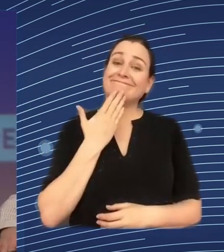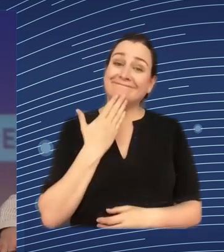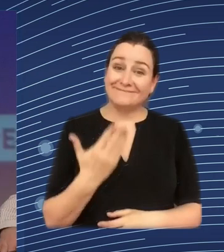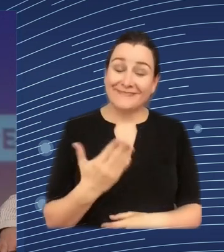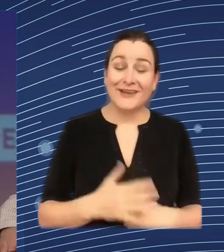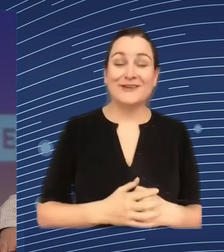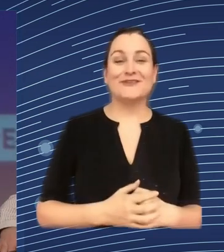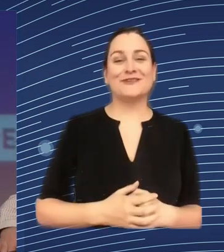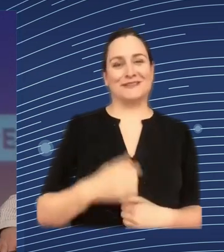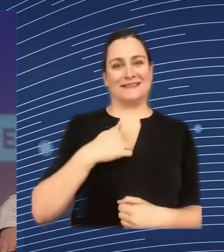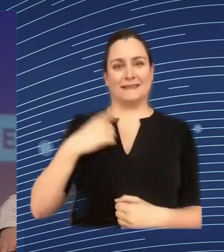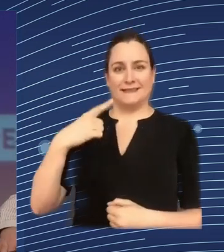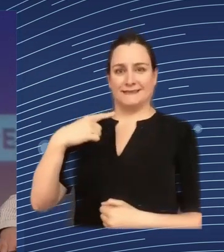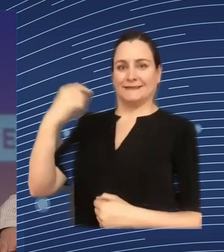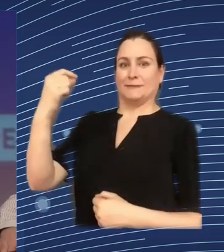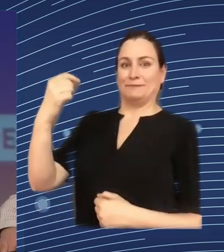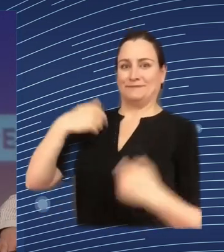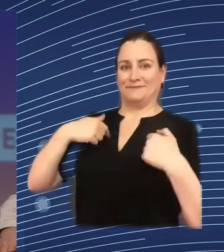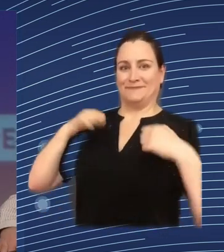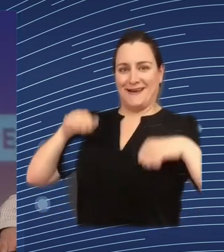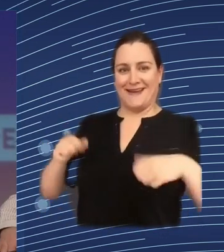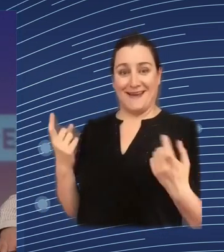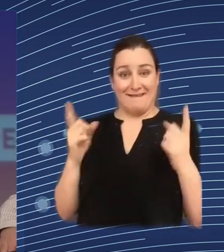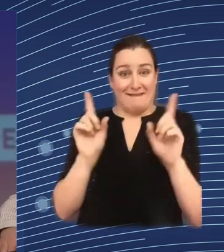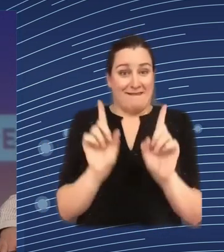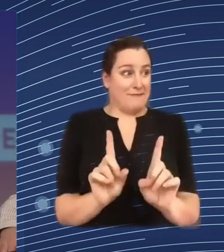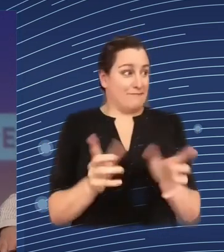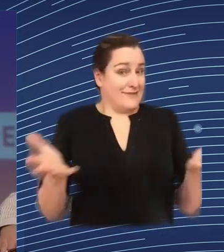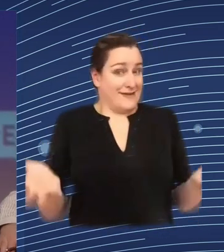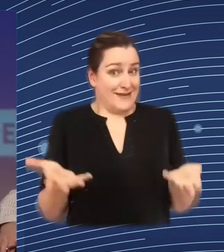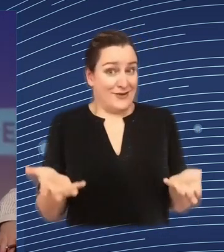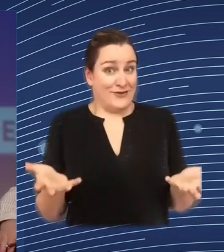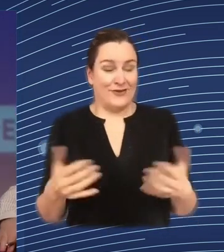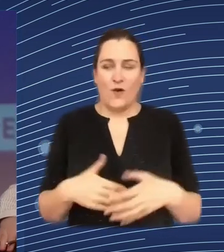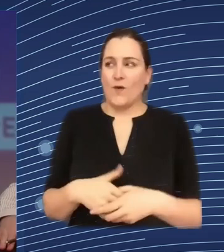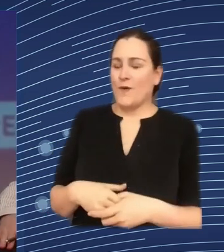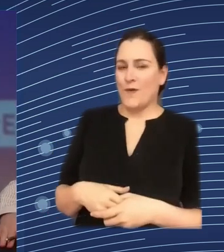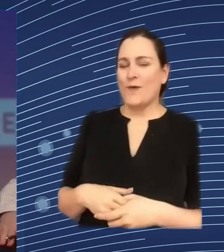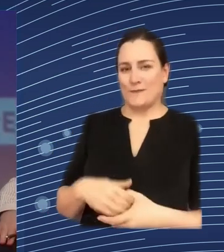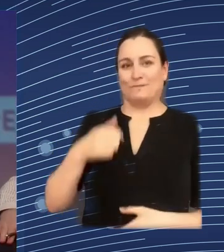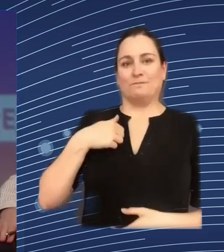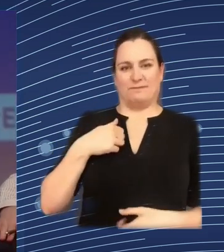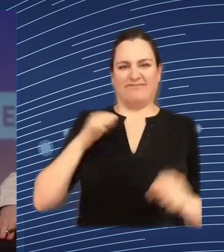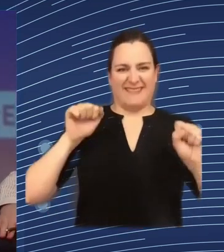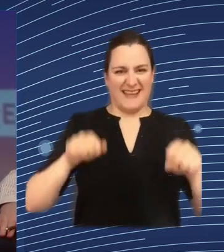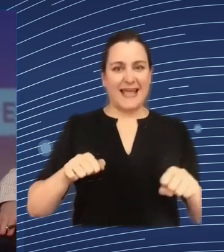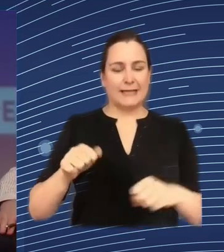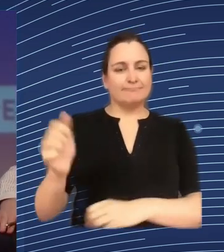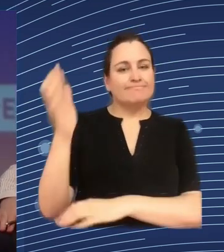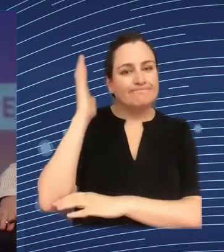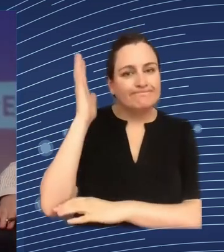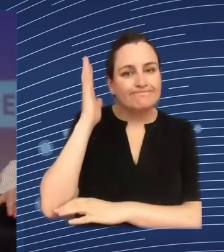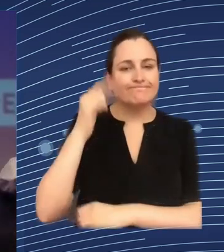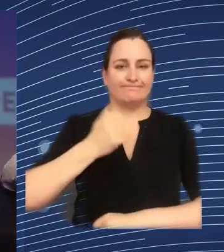very honored that I can be in Brussels and talk a little bit about my job in